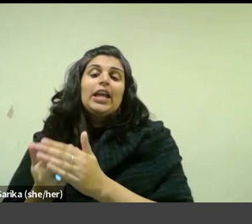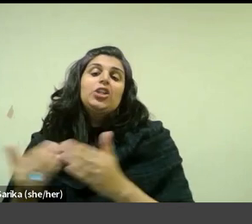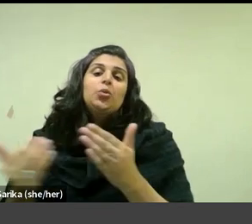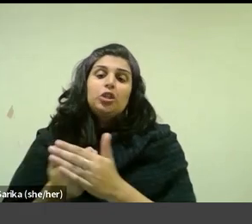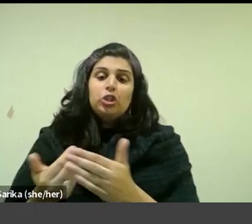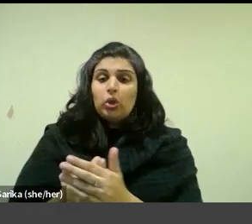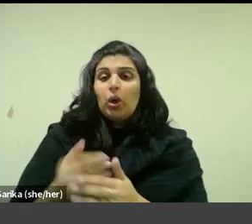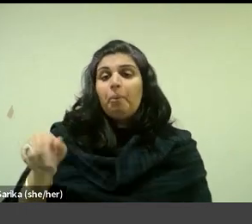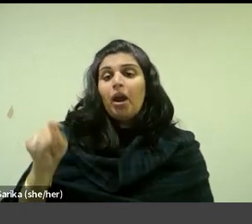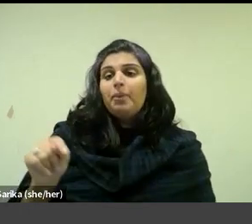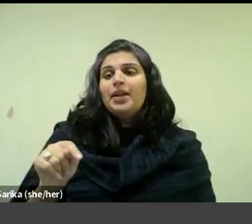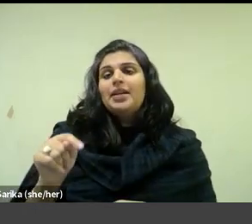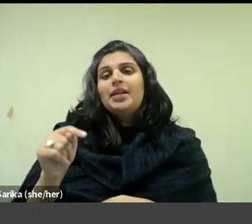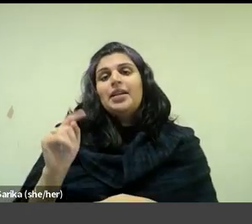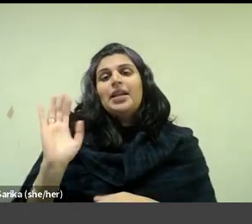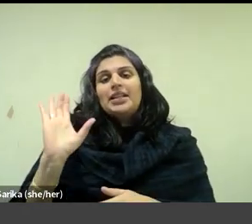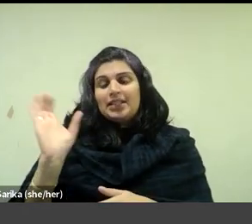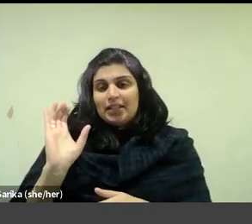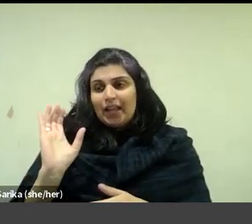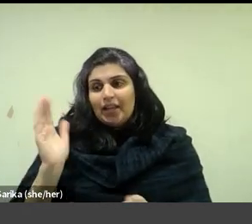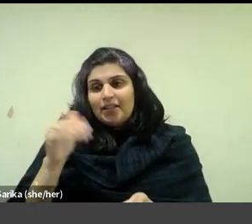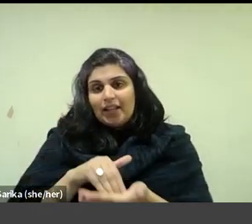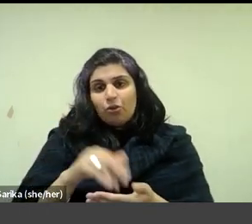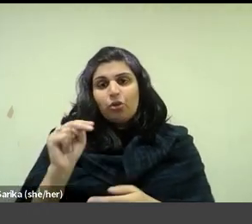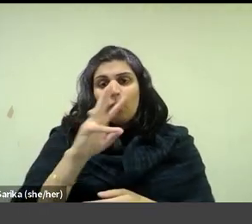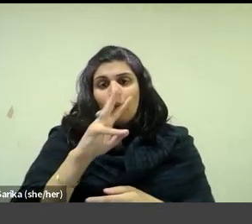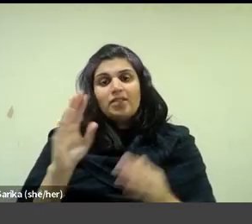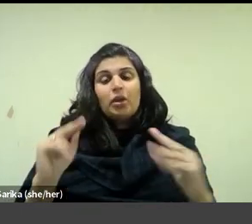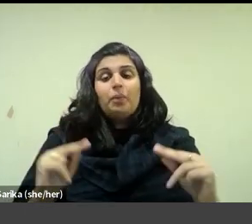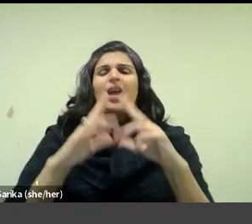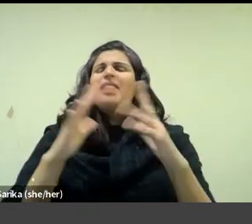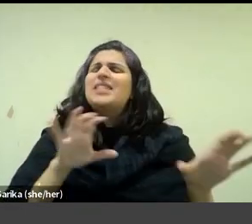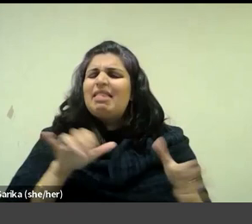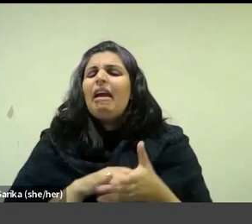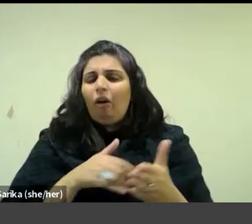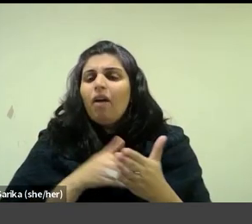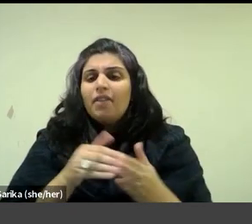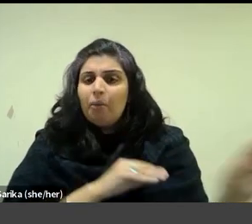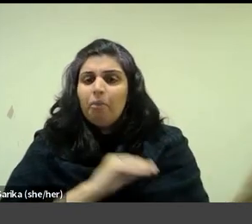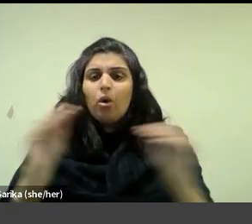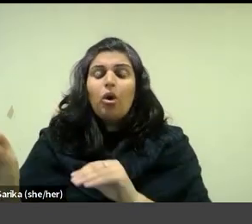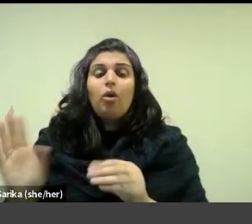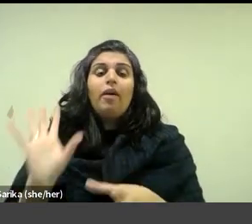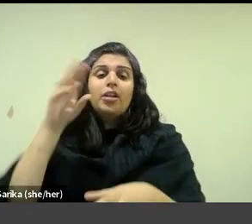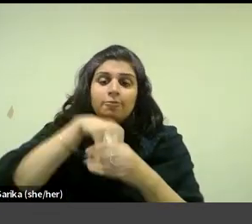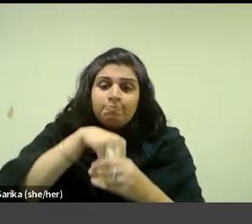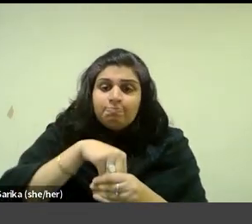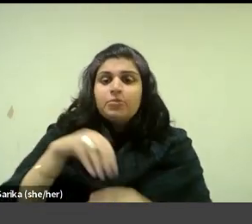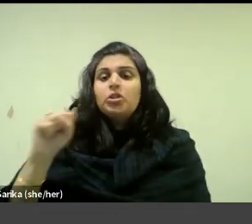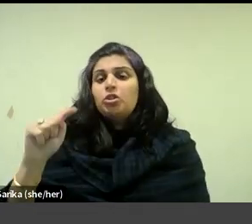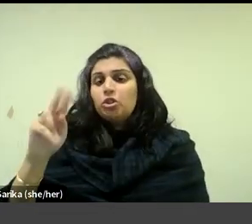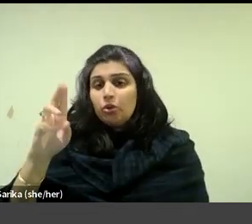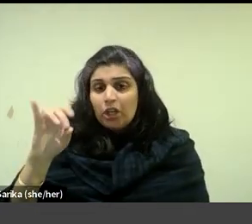northwestern Paris, which they did frequently. In each modest apartment, Vuillard installed a studio in his bedroom,